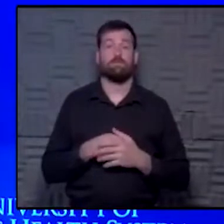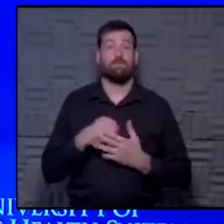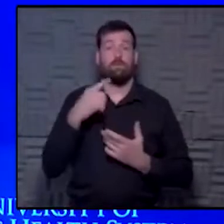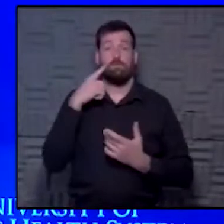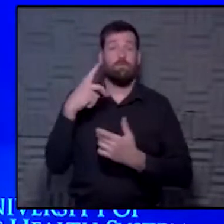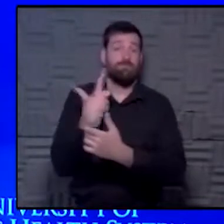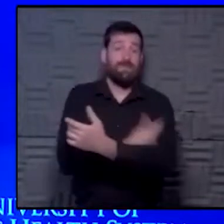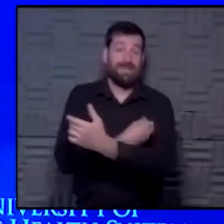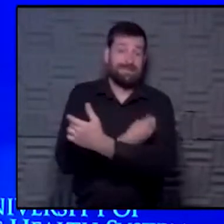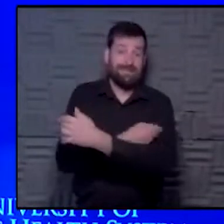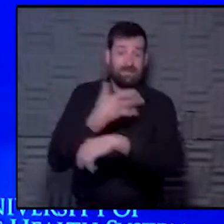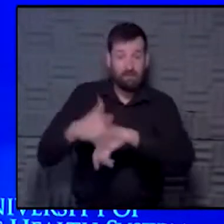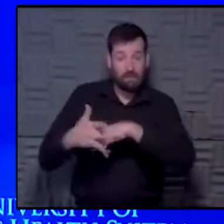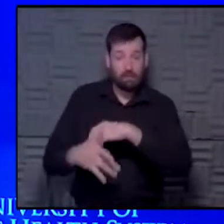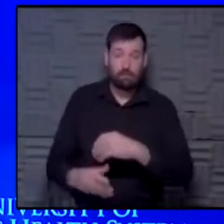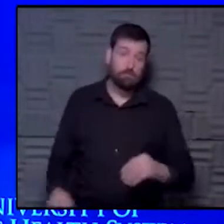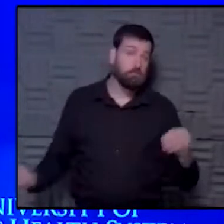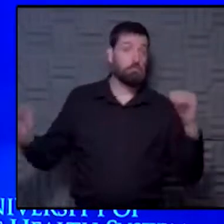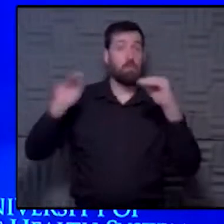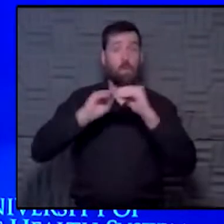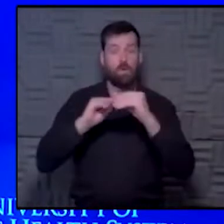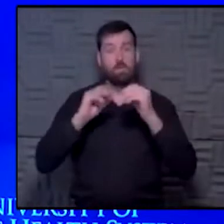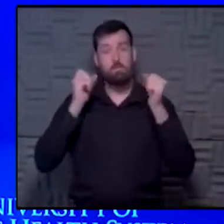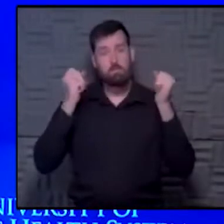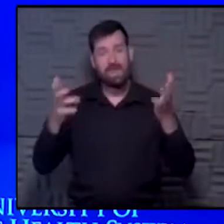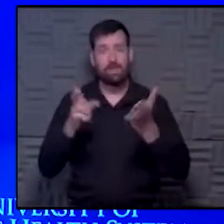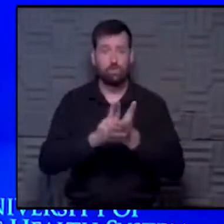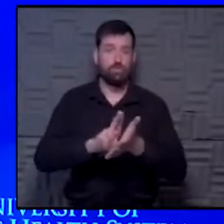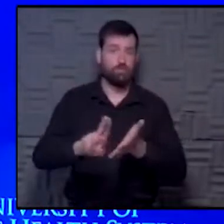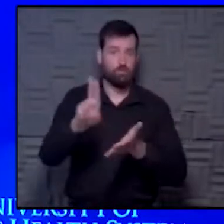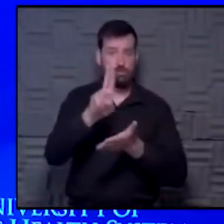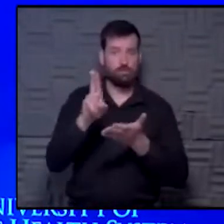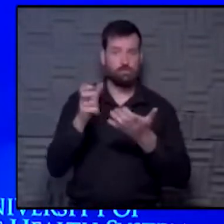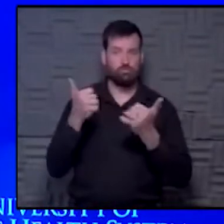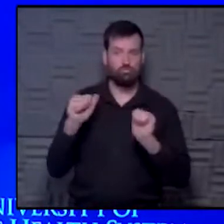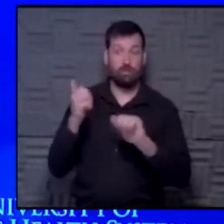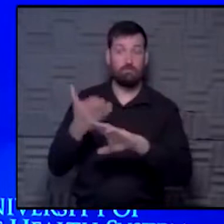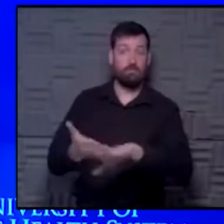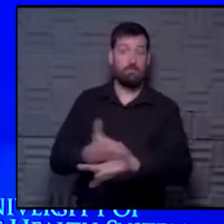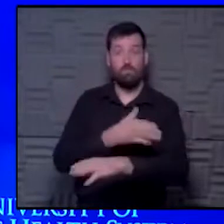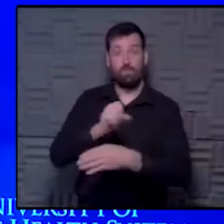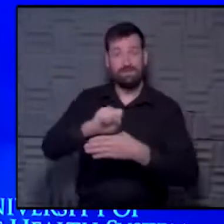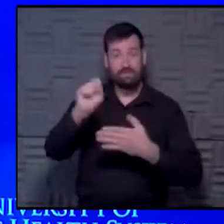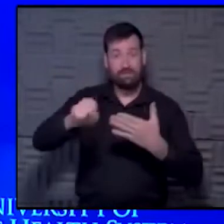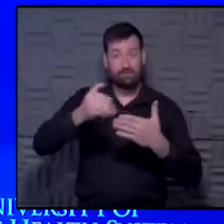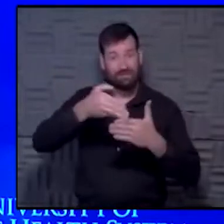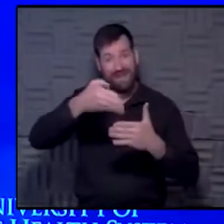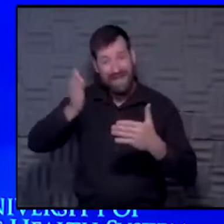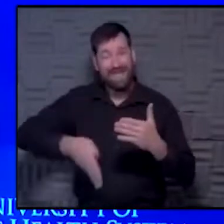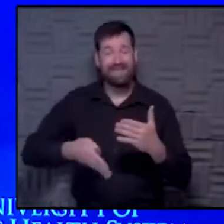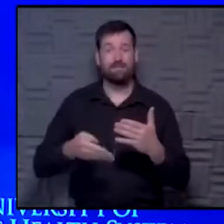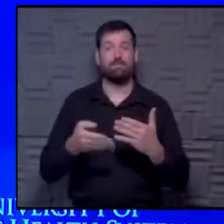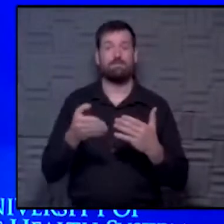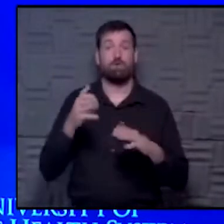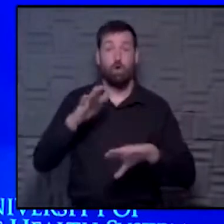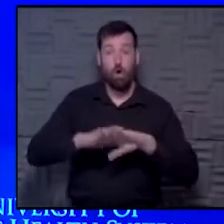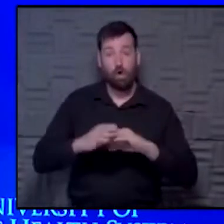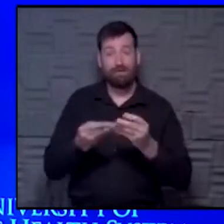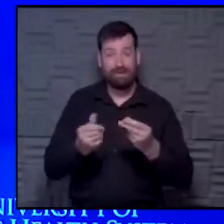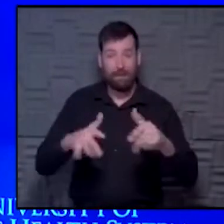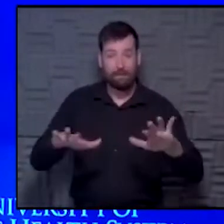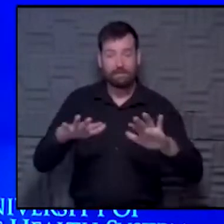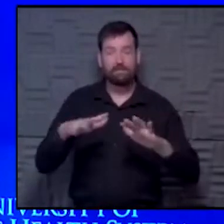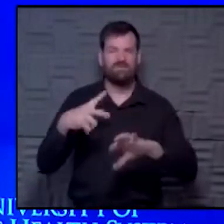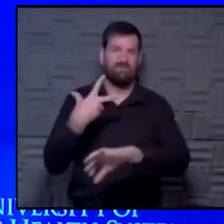vaccine has increased, that many universities are trying before the end of the semester to get everyone who's on campus vaccinated